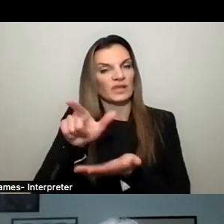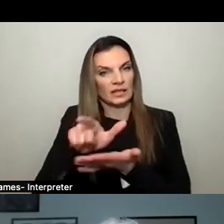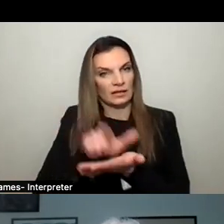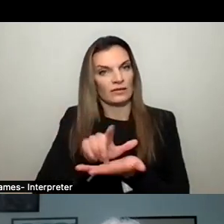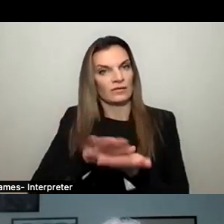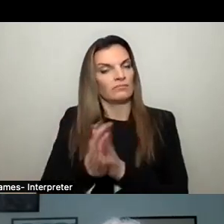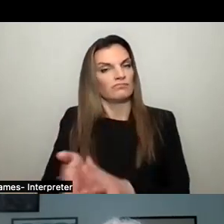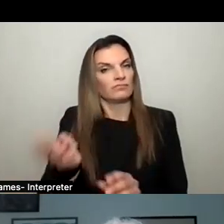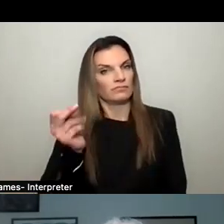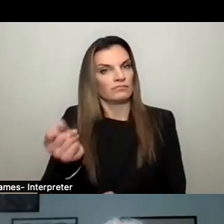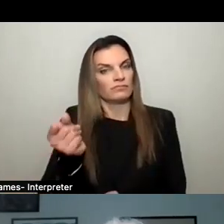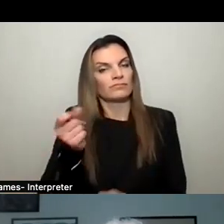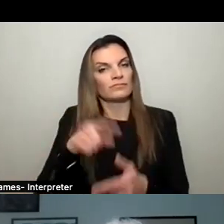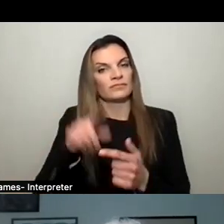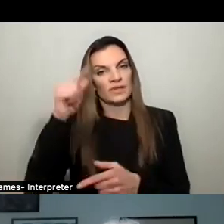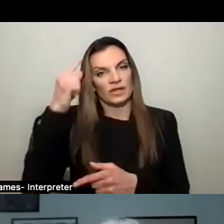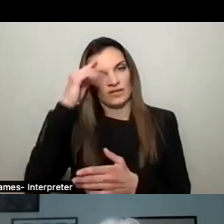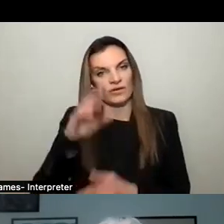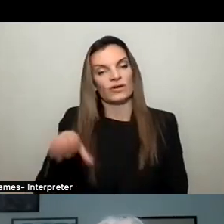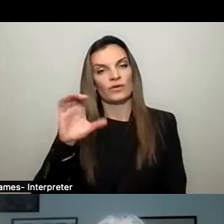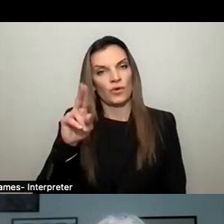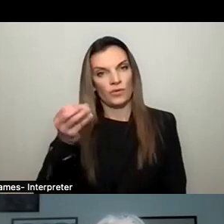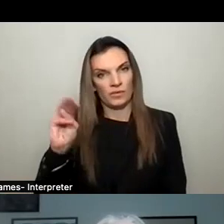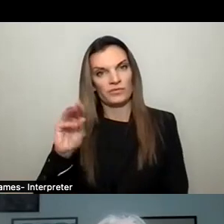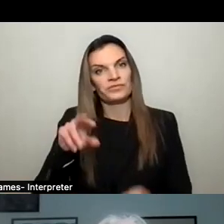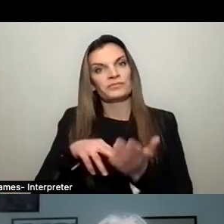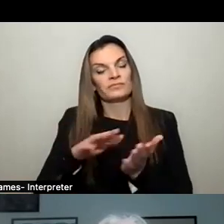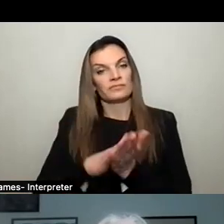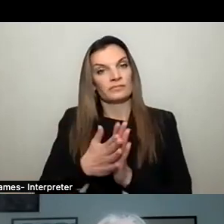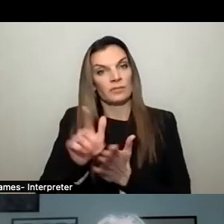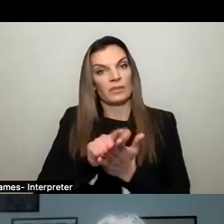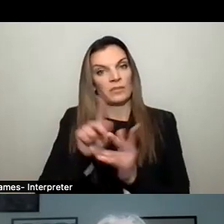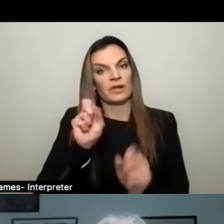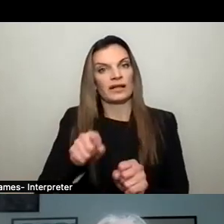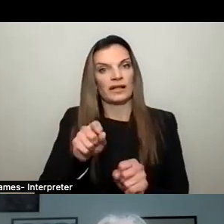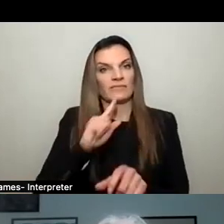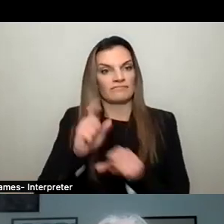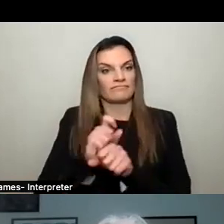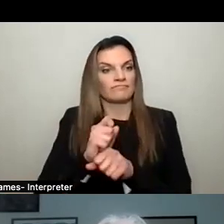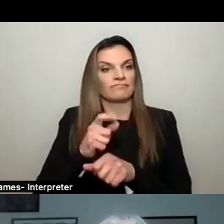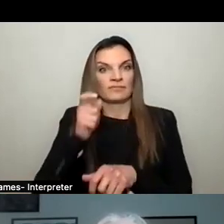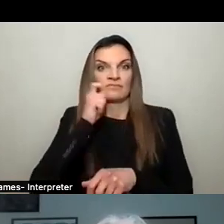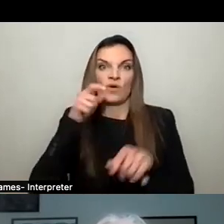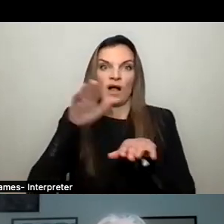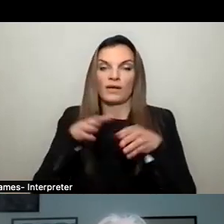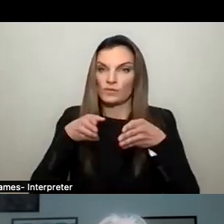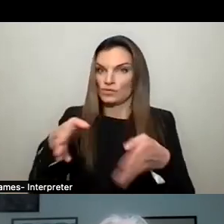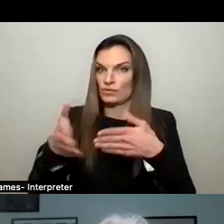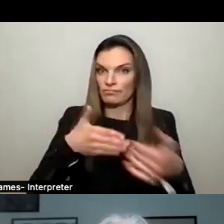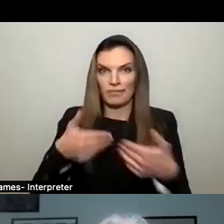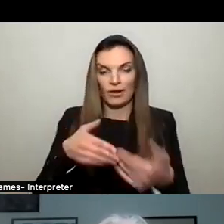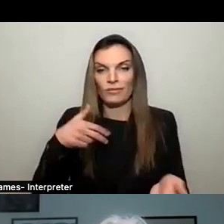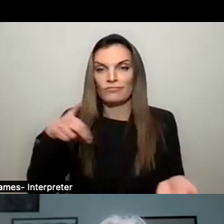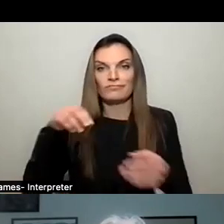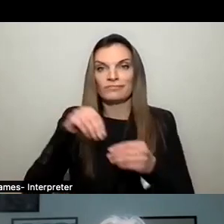uh, by then Governor Cuomo. Uh, it made it legal for people to light up on the street anywhere in the